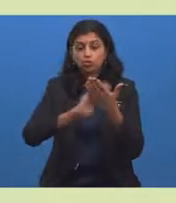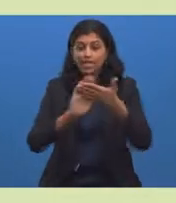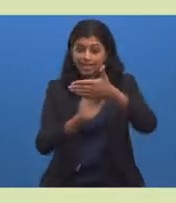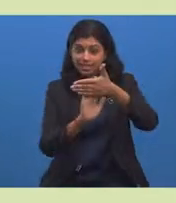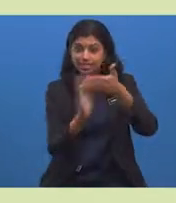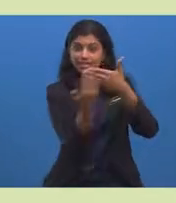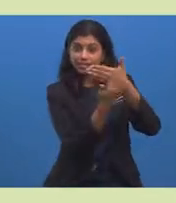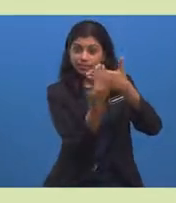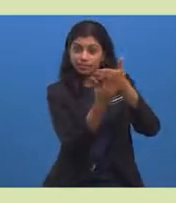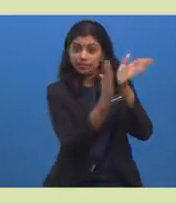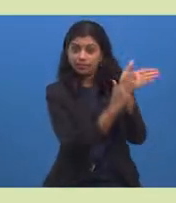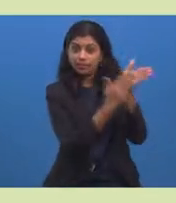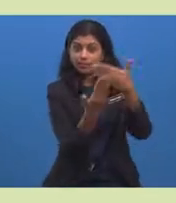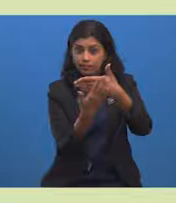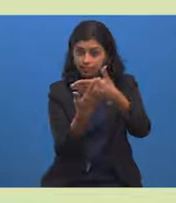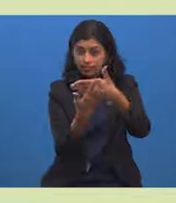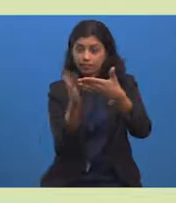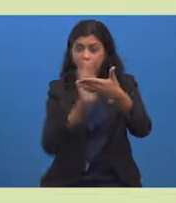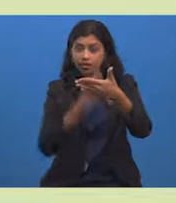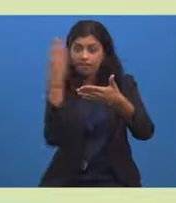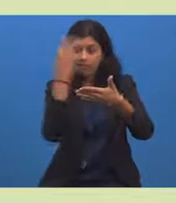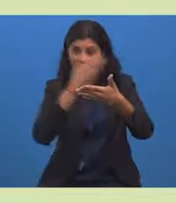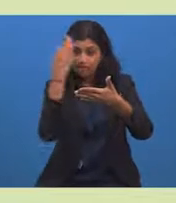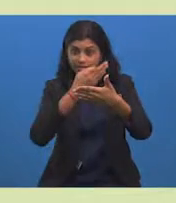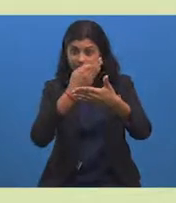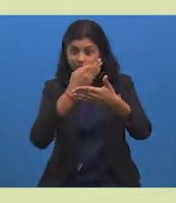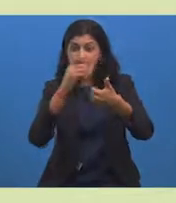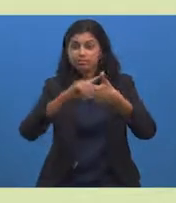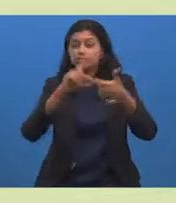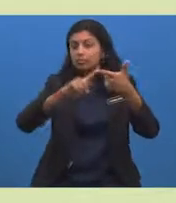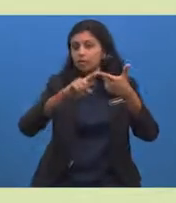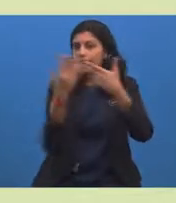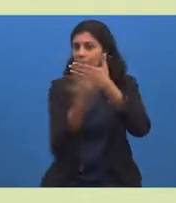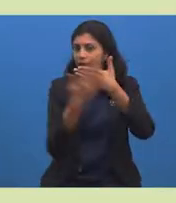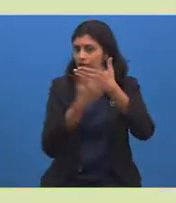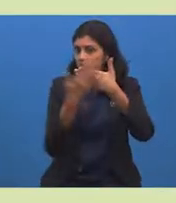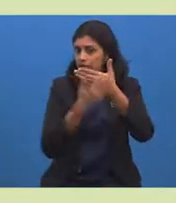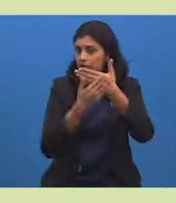the front and the back.